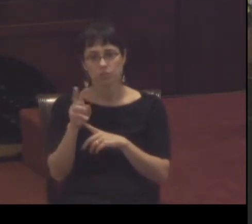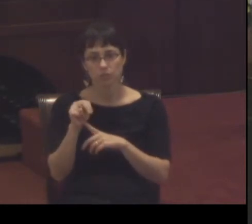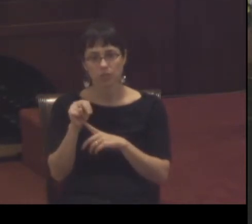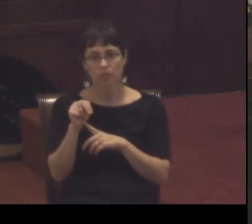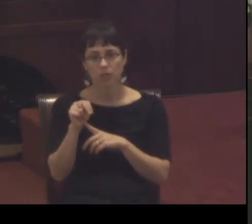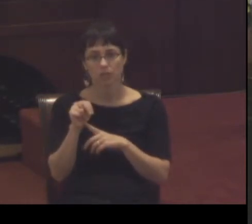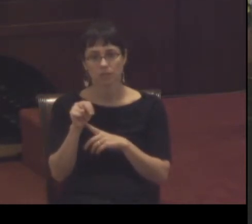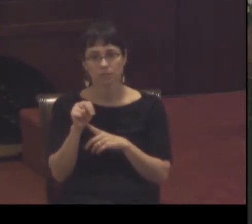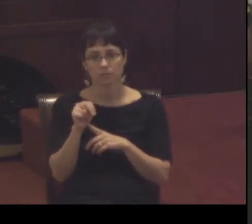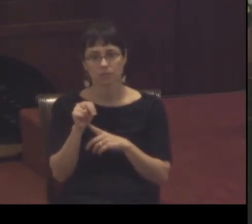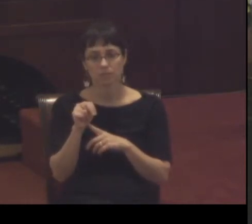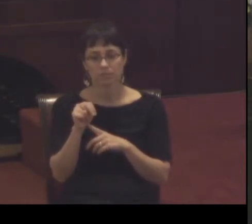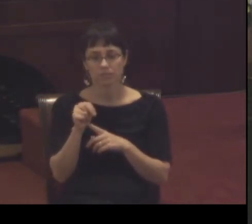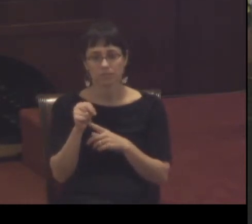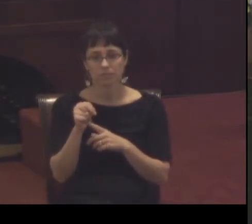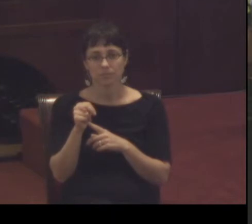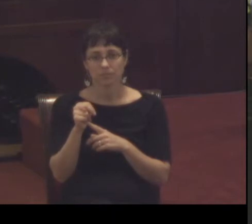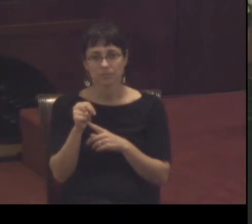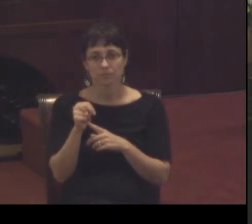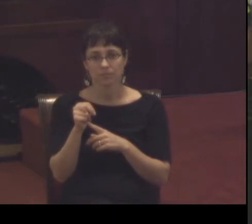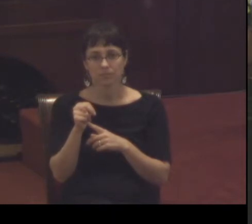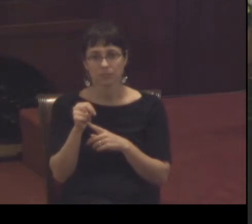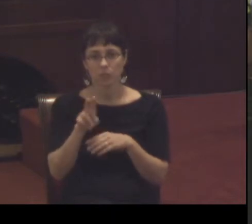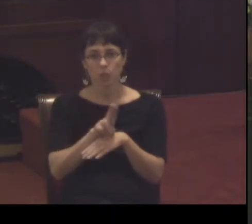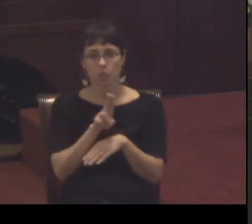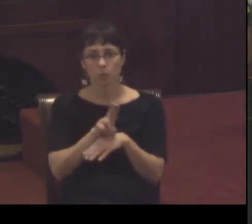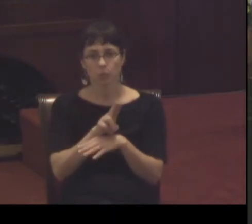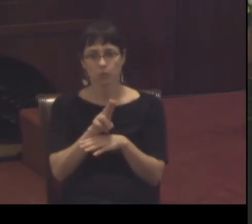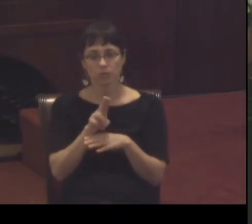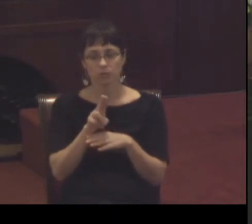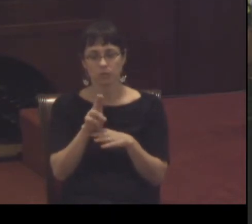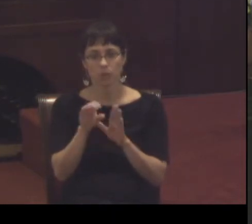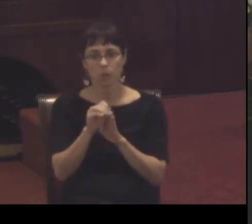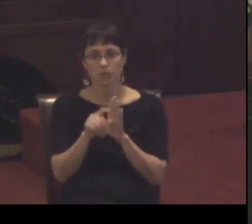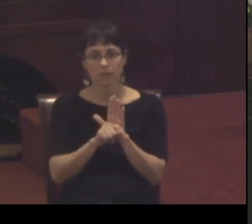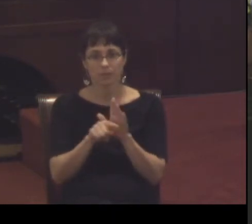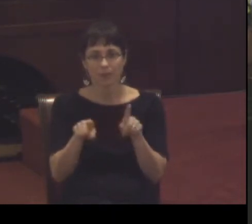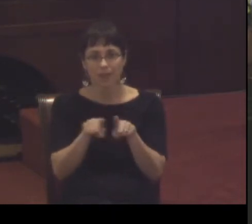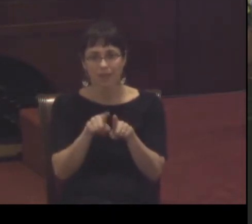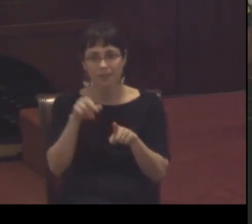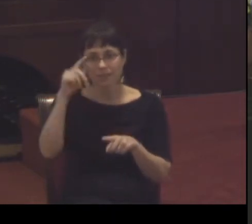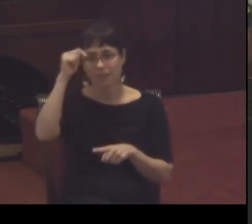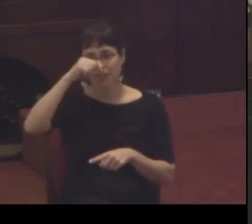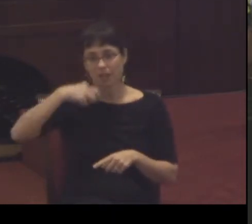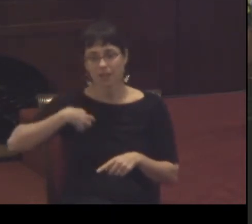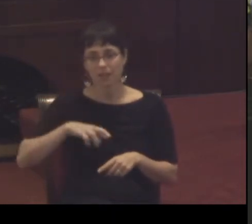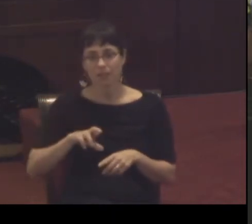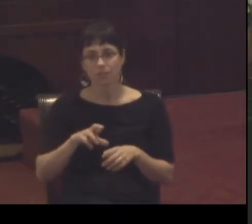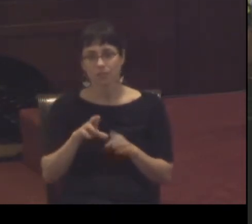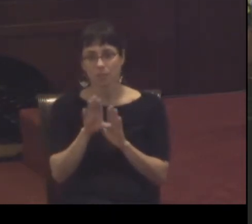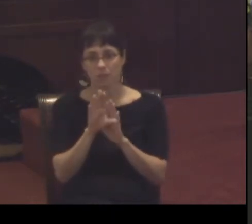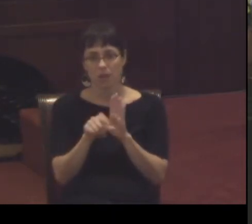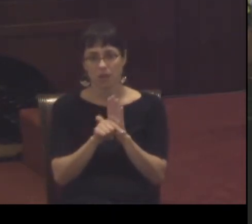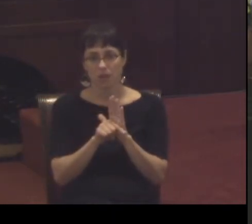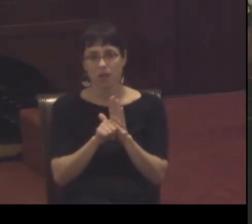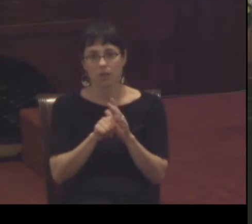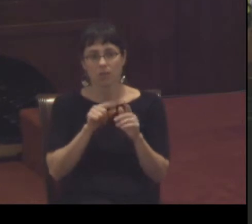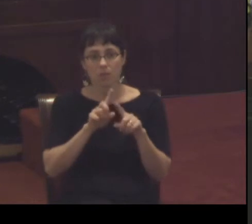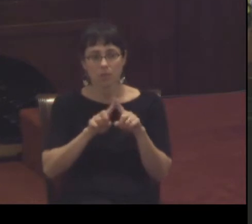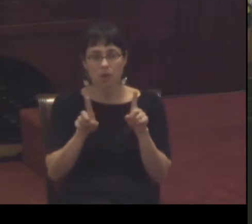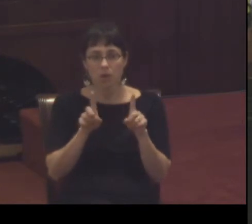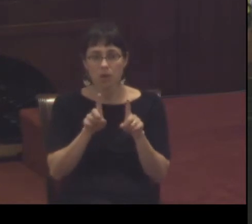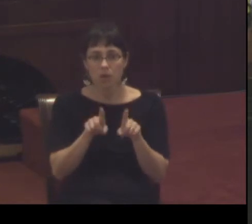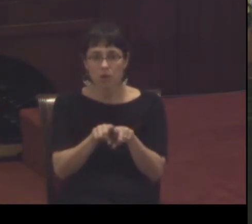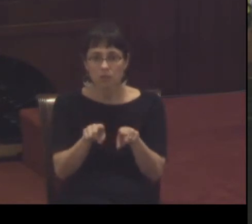Testament as a theological background but he also spoke into the cultural world of the Mediterranean